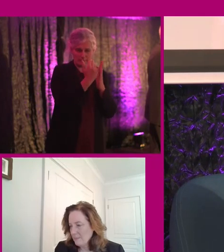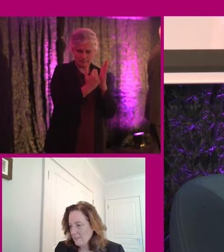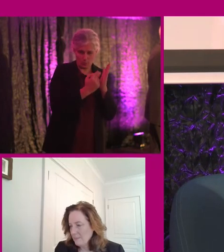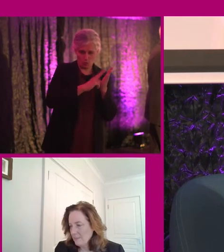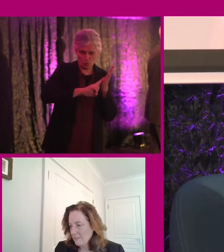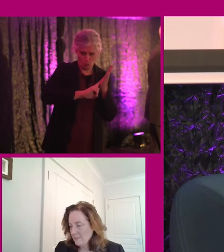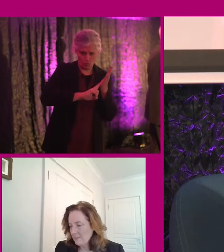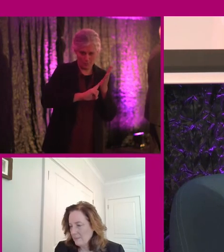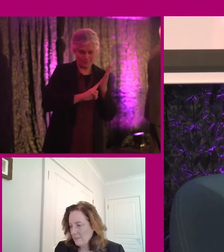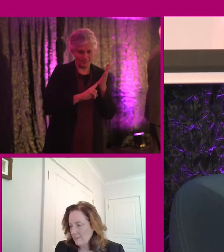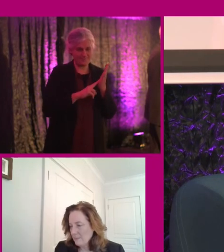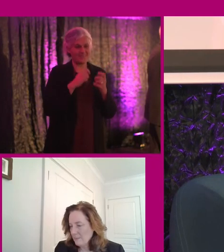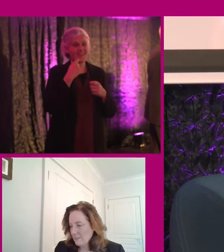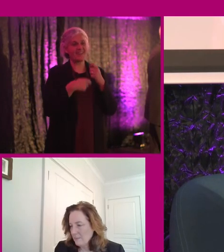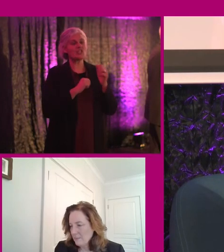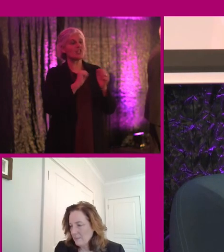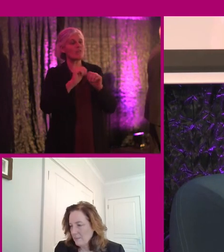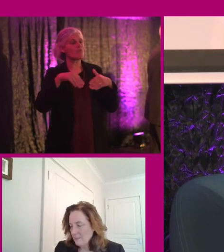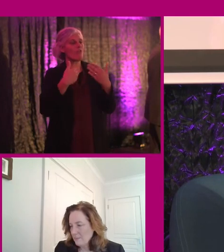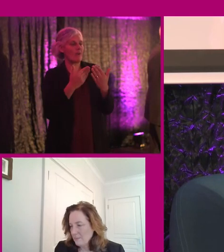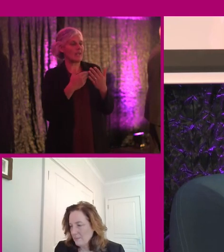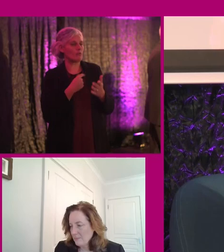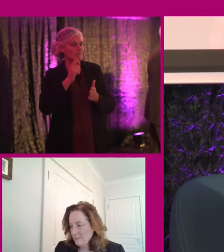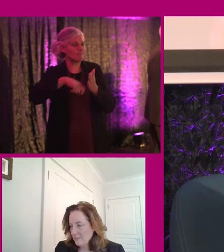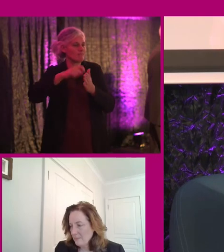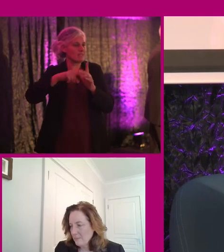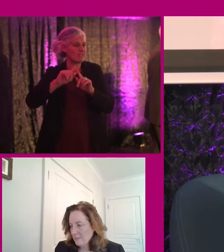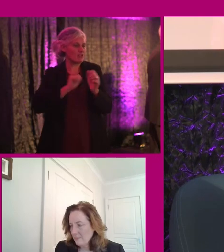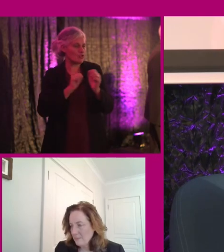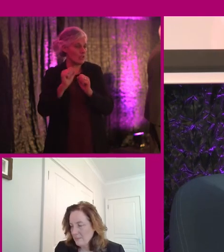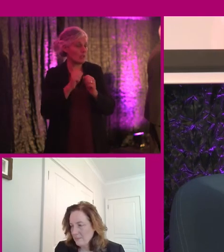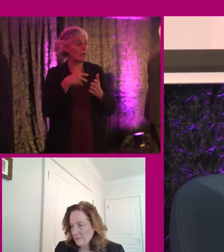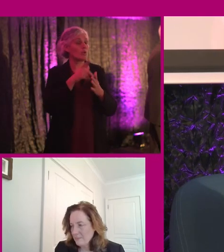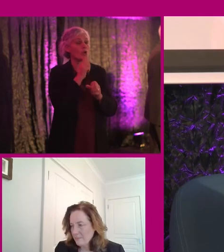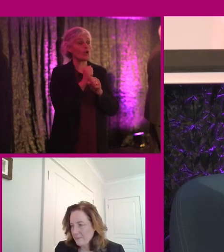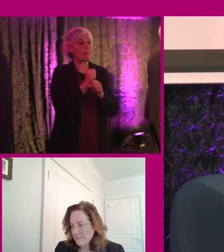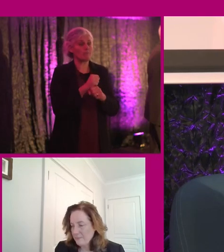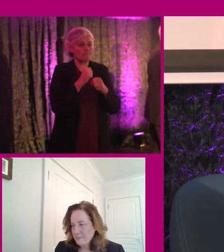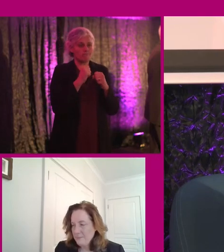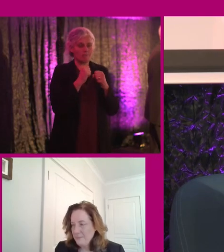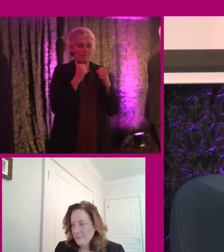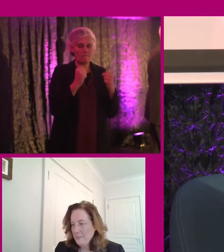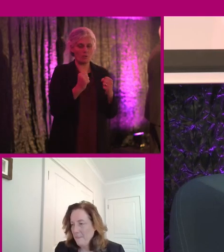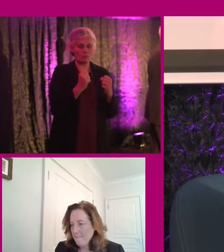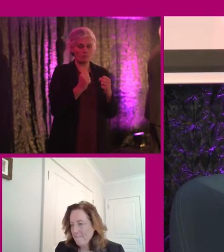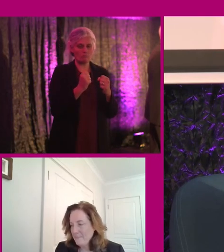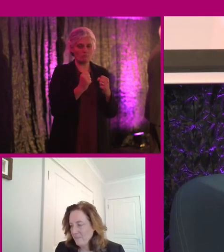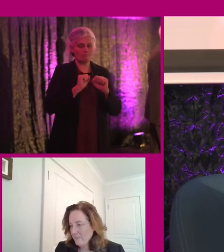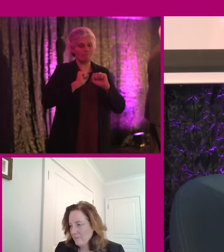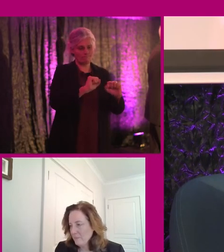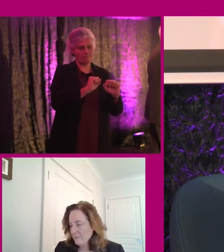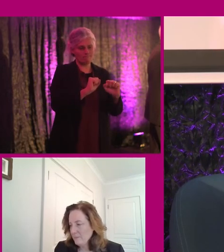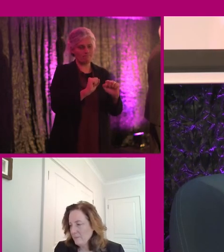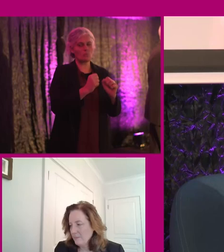terms of services being procured. And, yeah, I would just say, you know, in terms of enforcement, reporting is